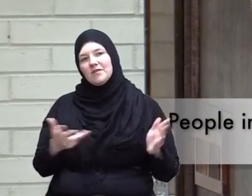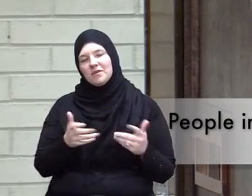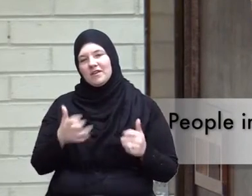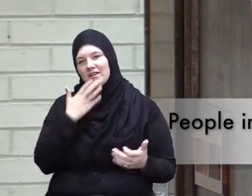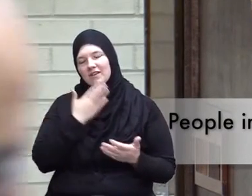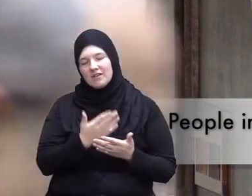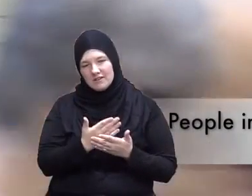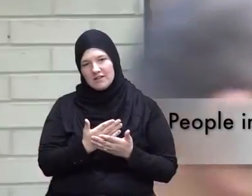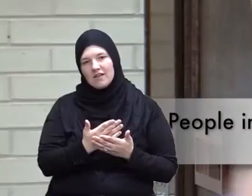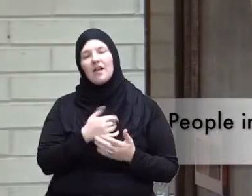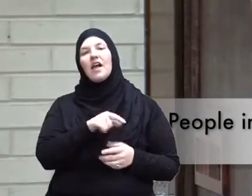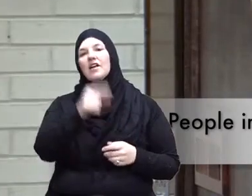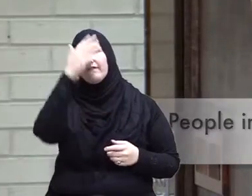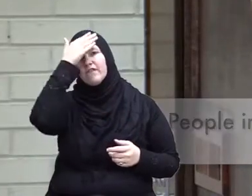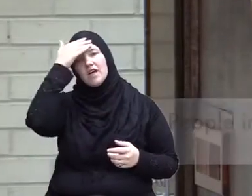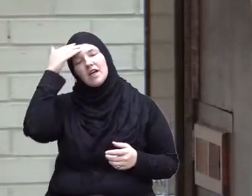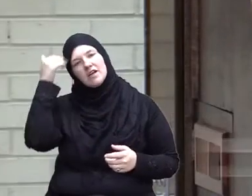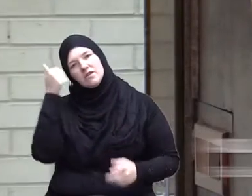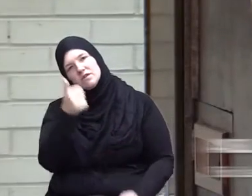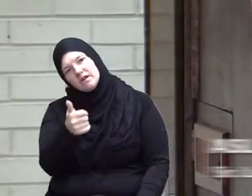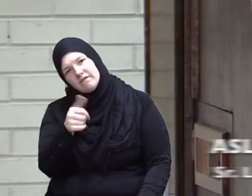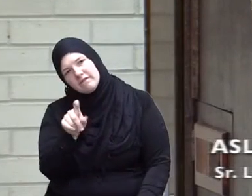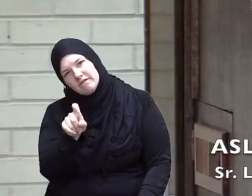good and you forget yourself